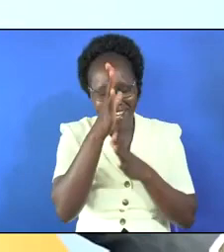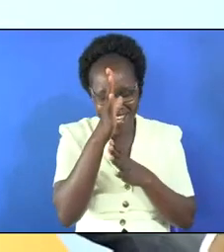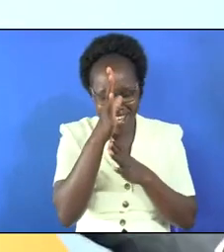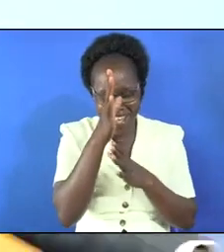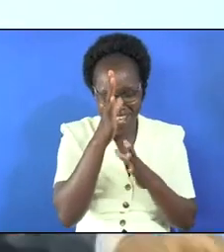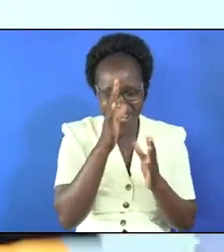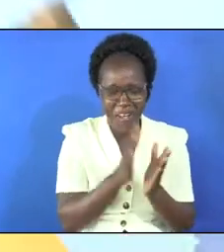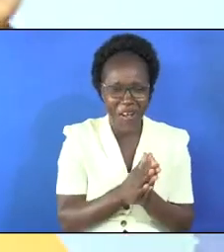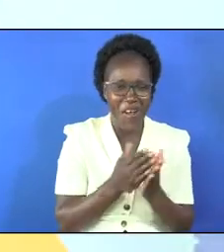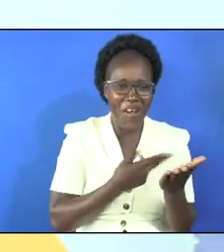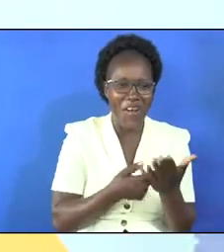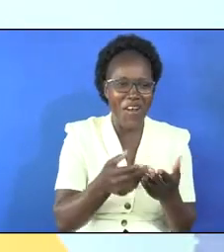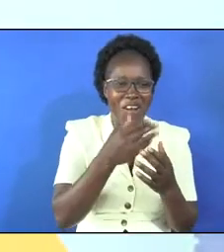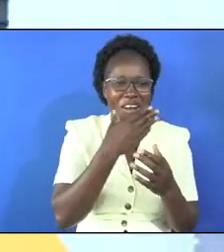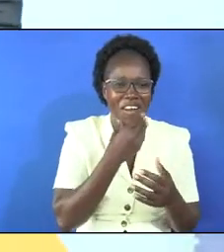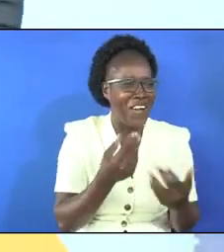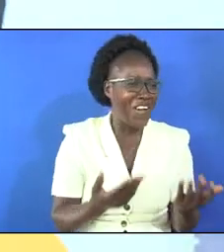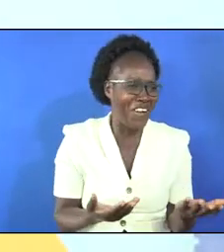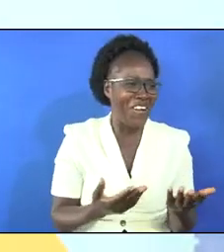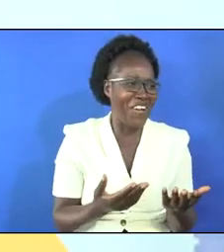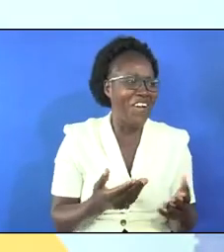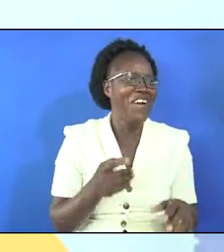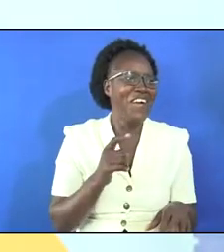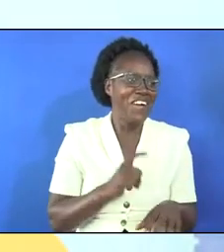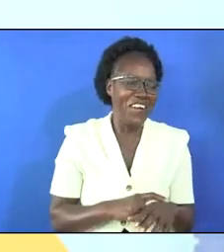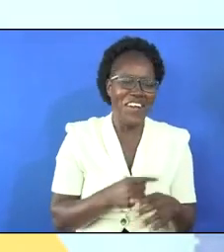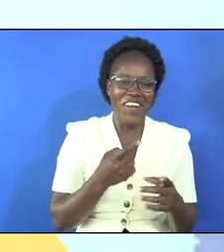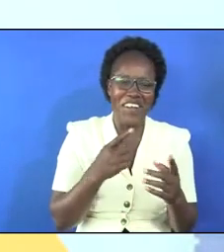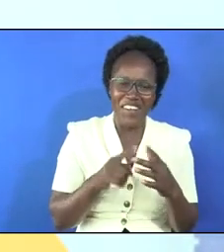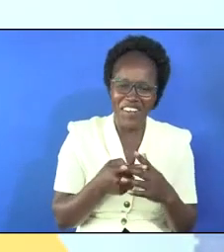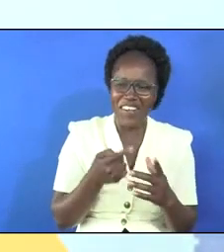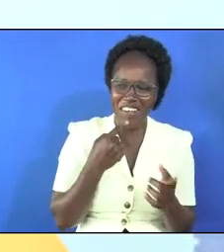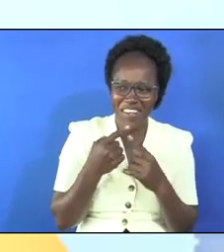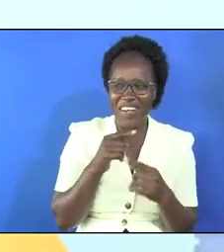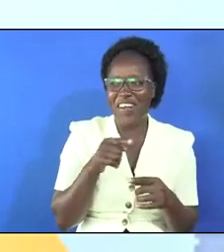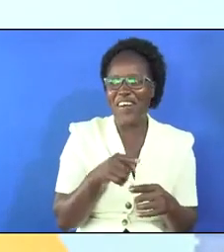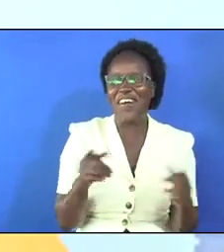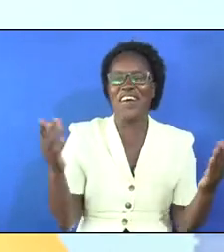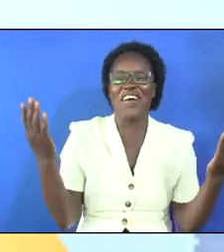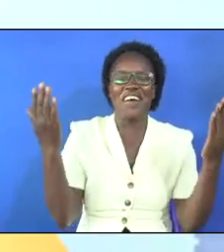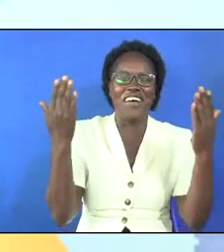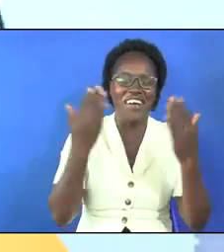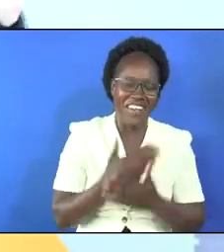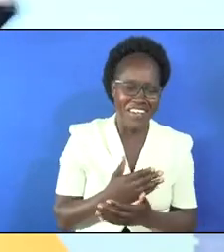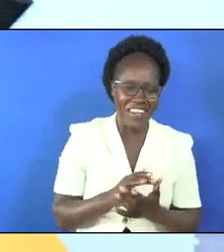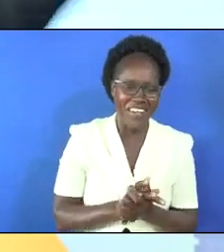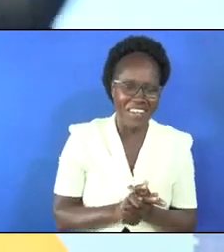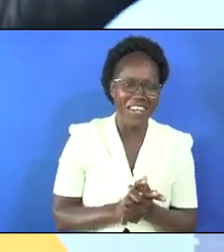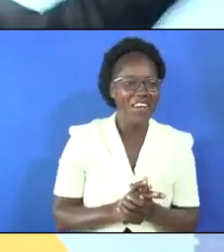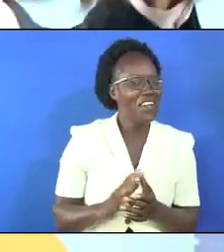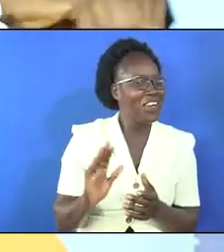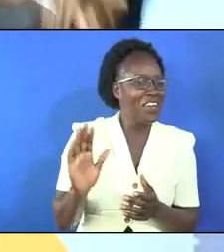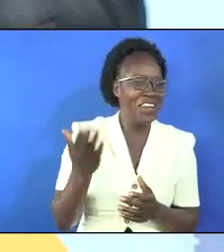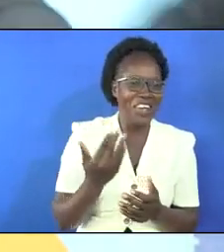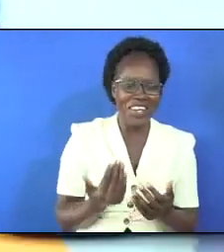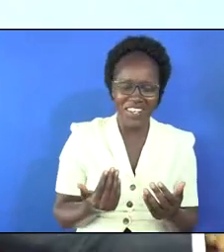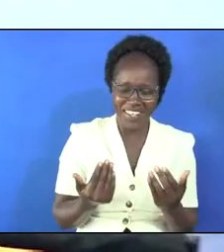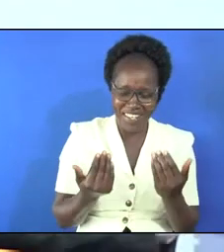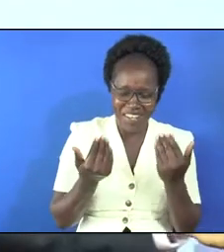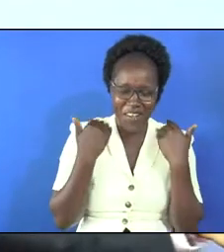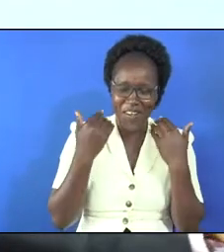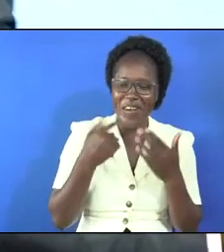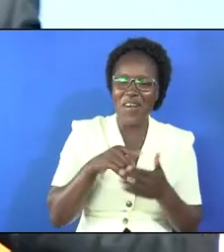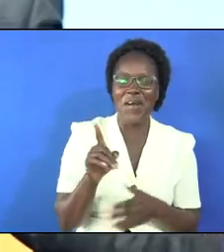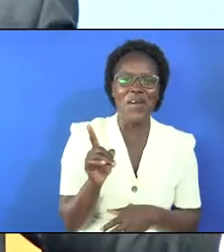sleep holy man you see when women begin talking like that at night you will get it right even to